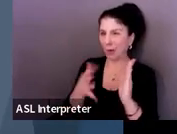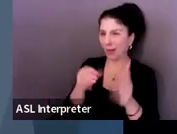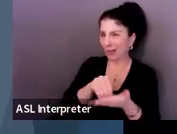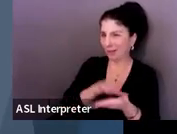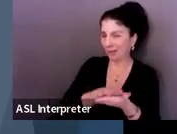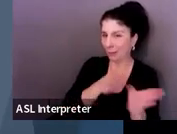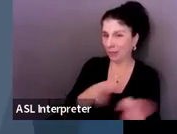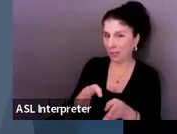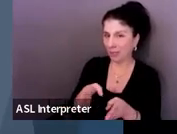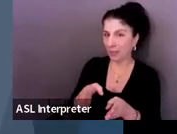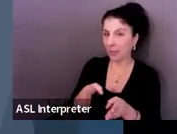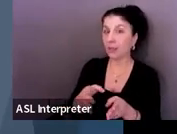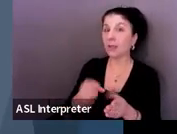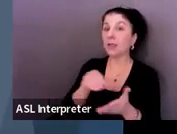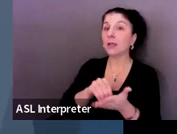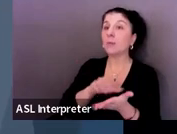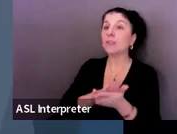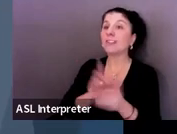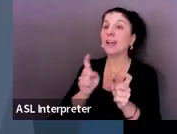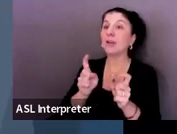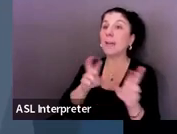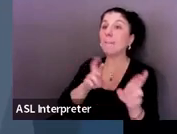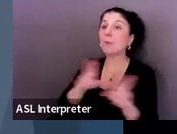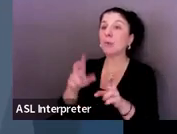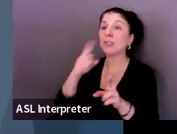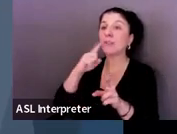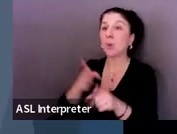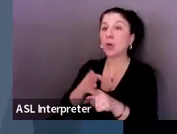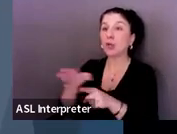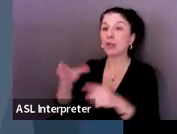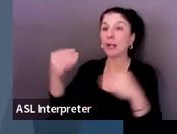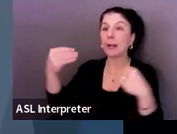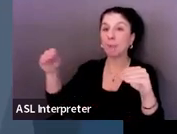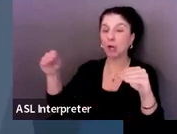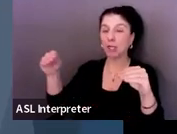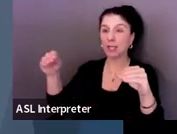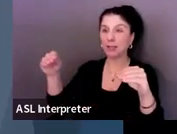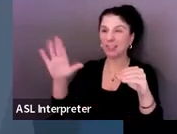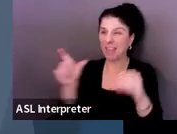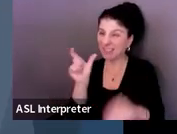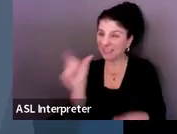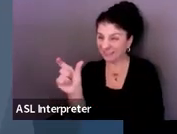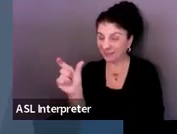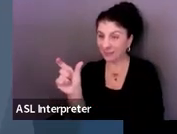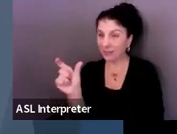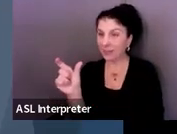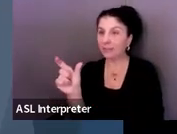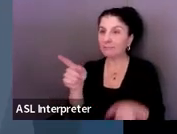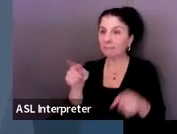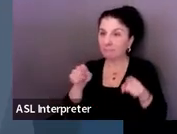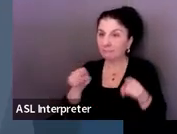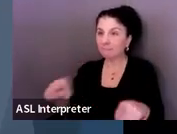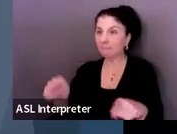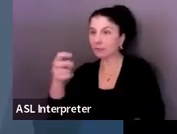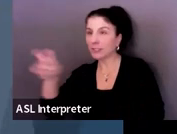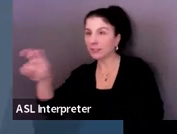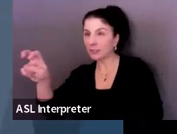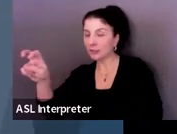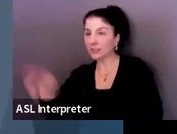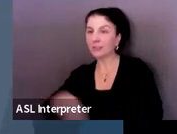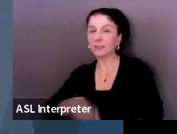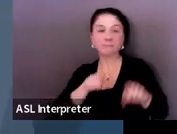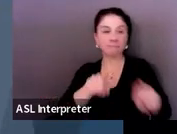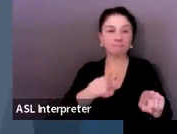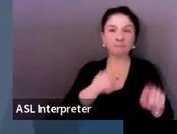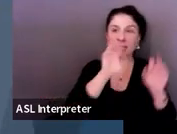preparation for a career in marketing. There's that link, there's that alignment. Student will write informative essays to